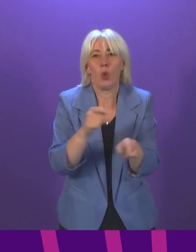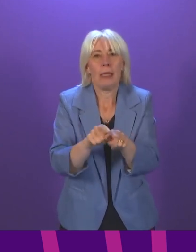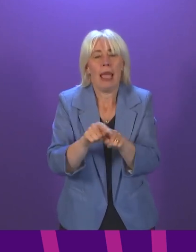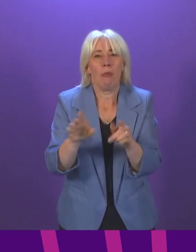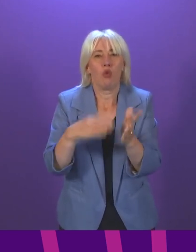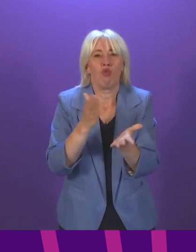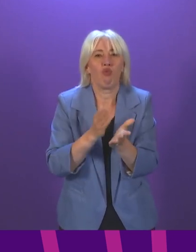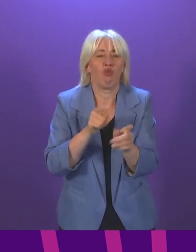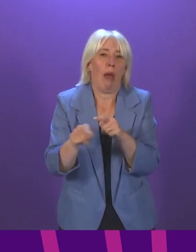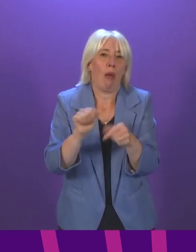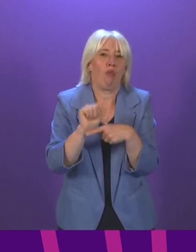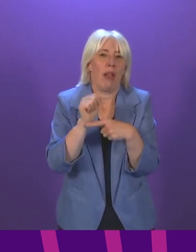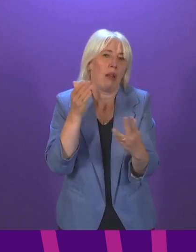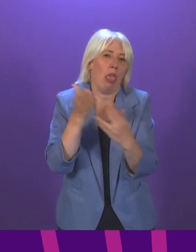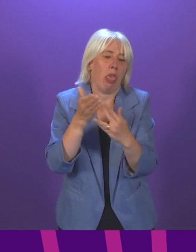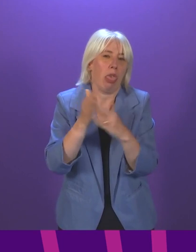that. Christine Graham.